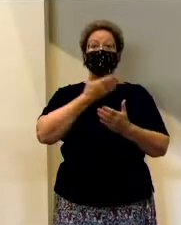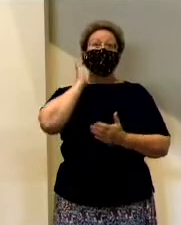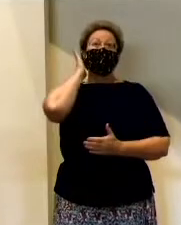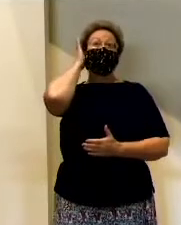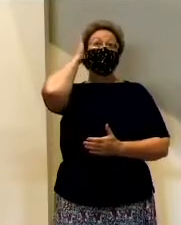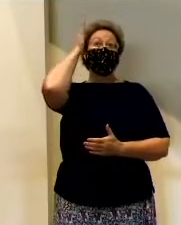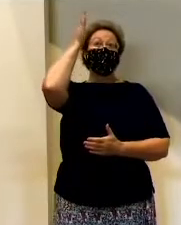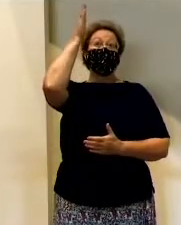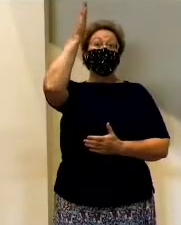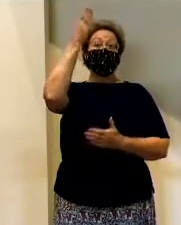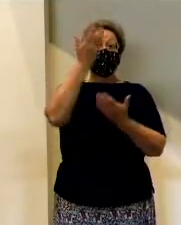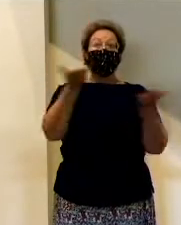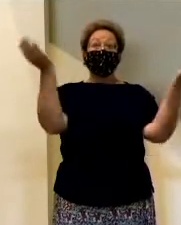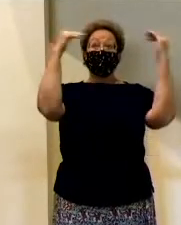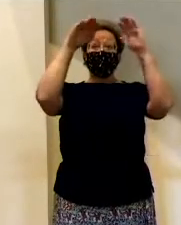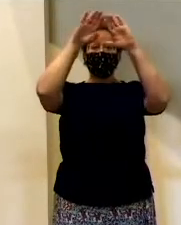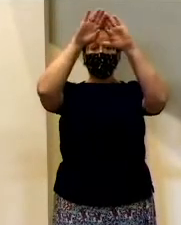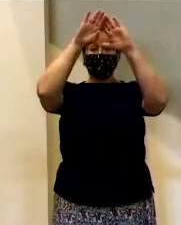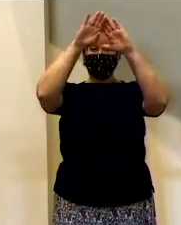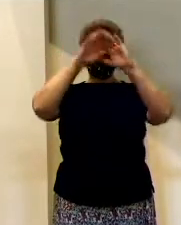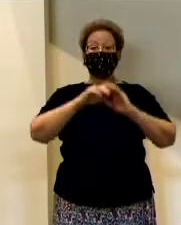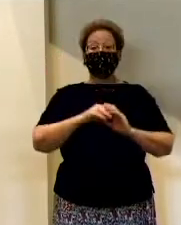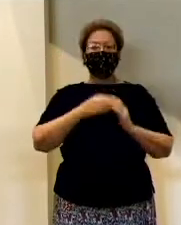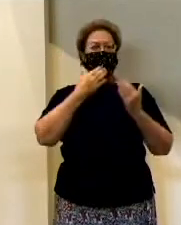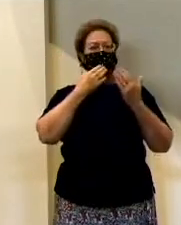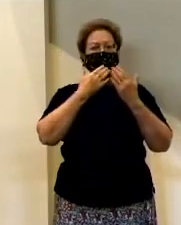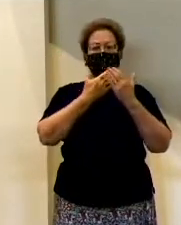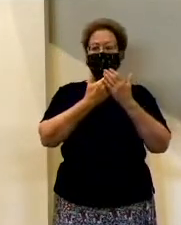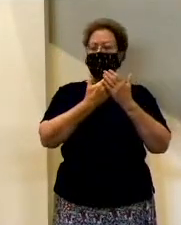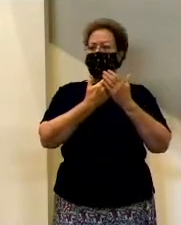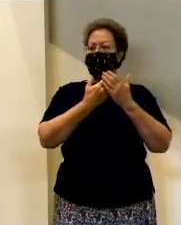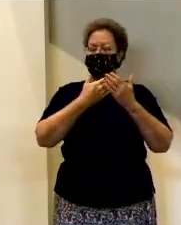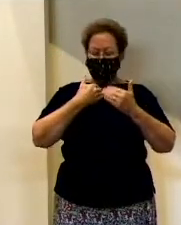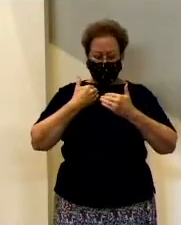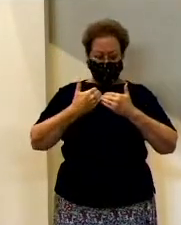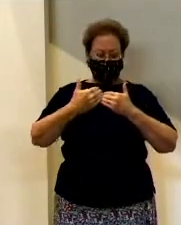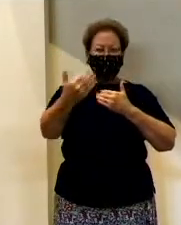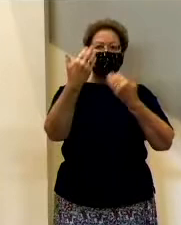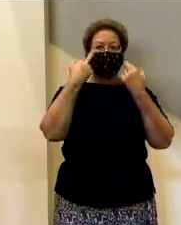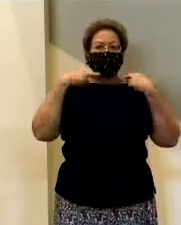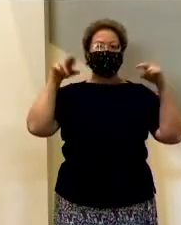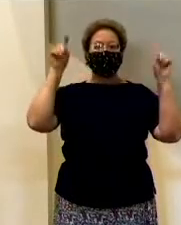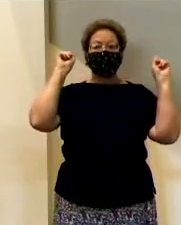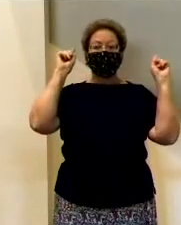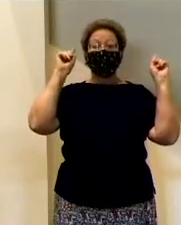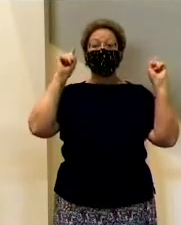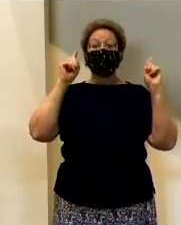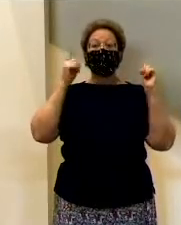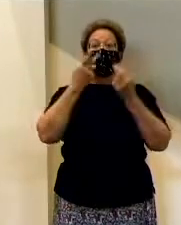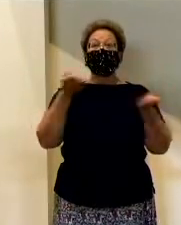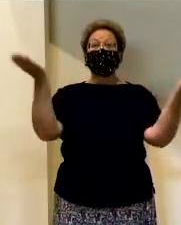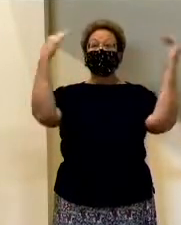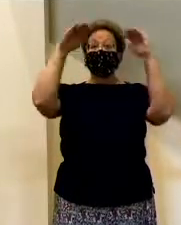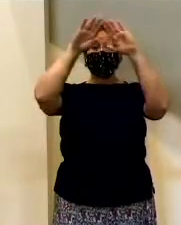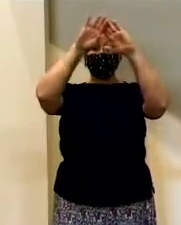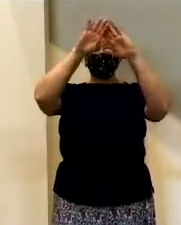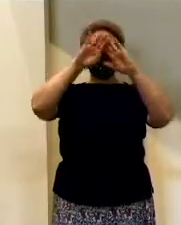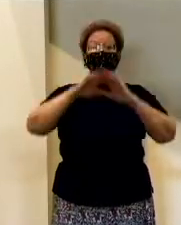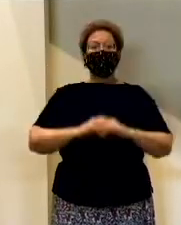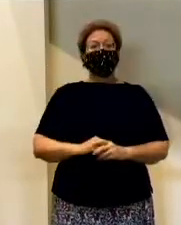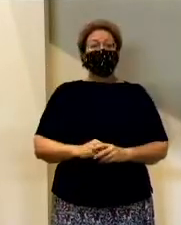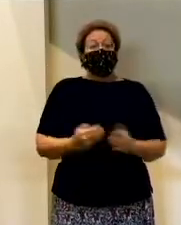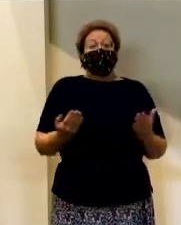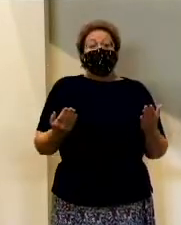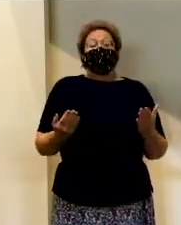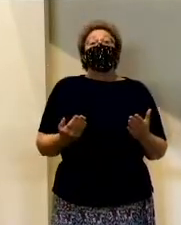inheritance. And that deposit is good all the way until our redemption. And we'll talk in just a little bit about what that means as